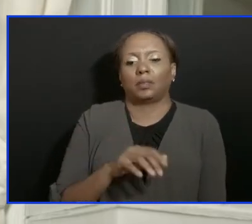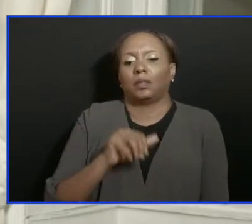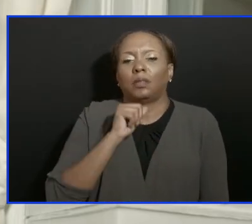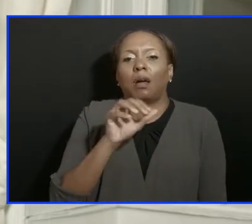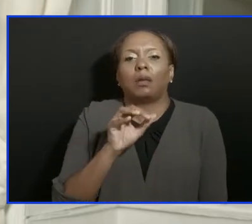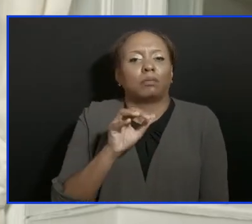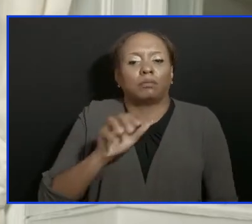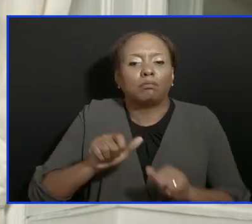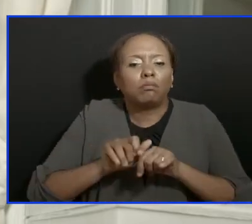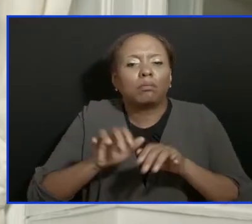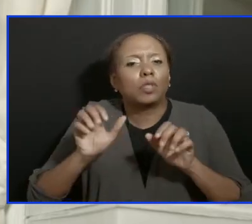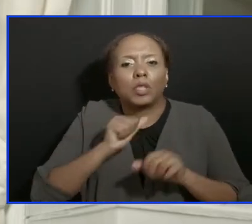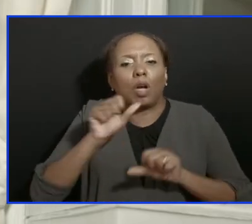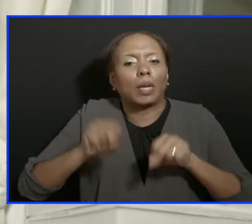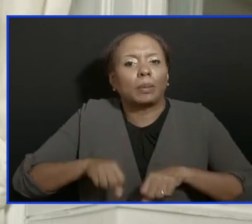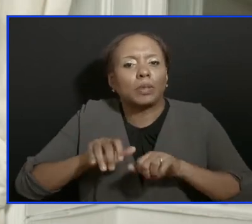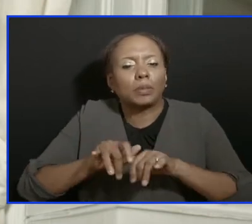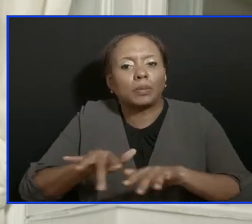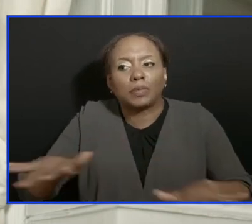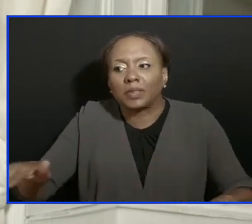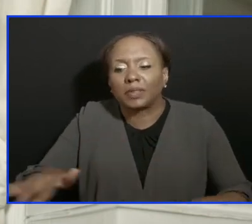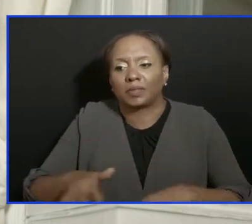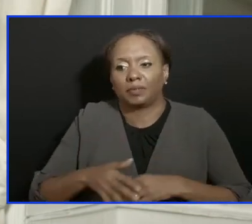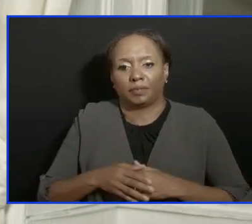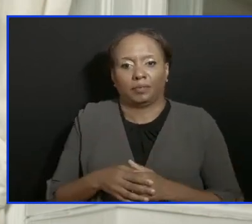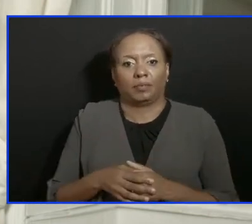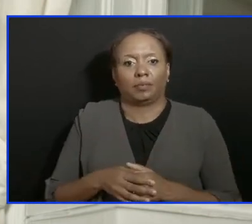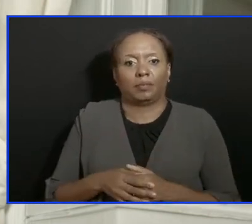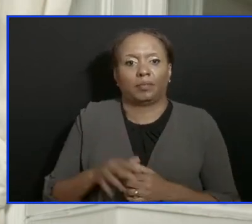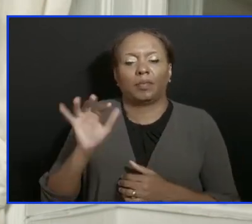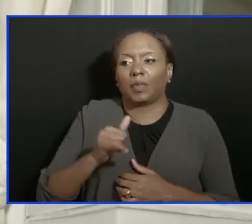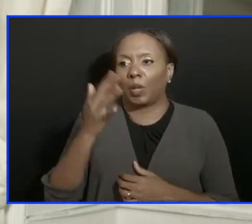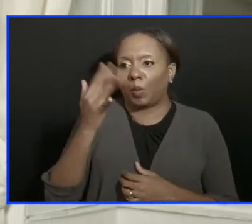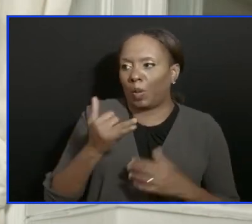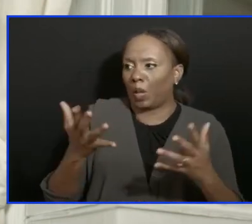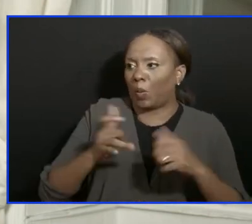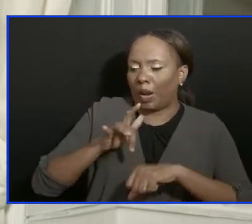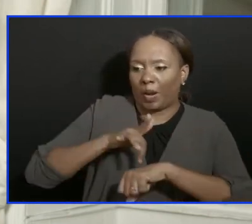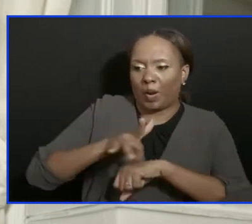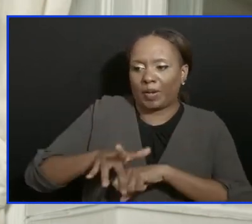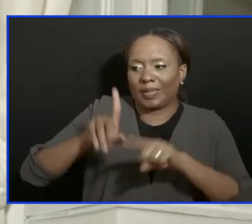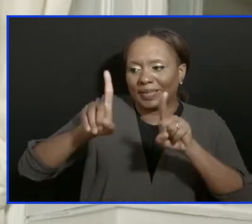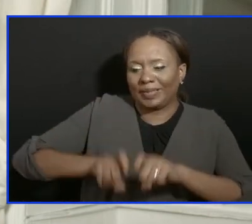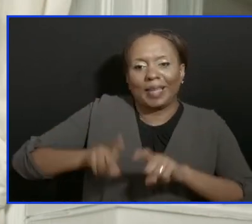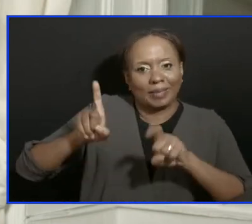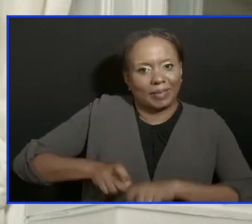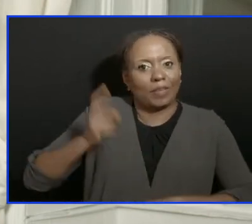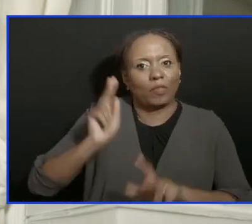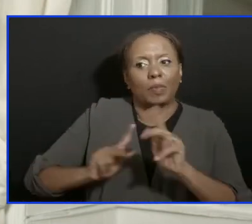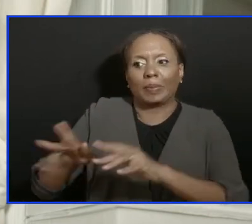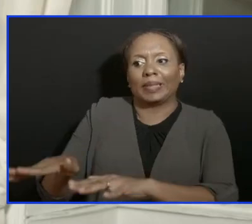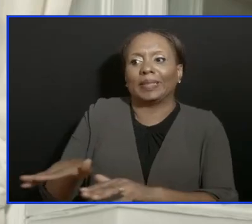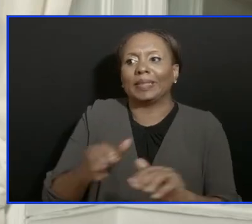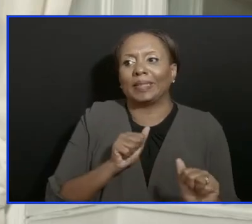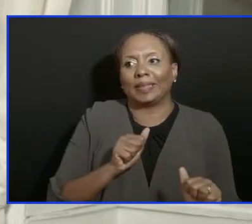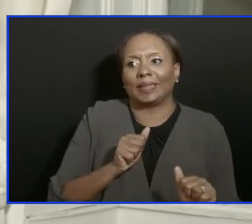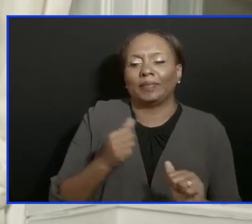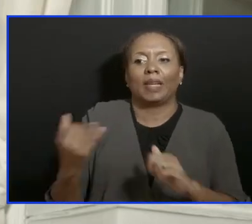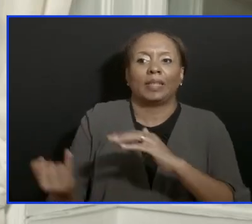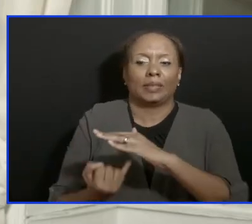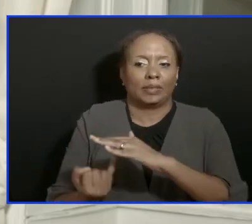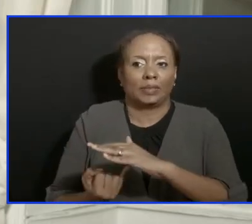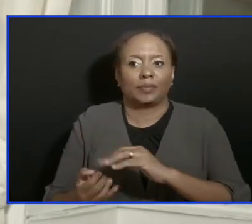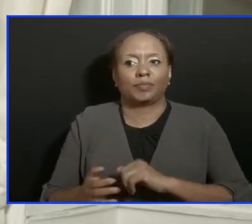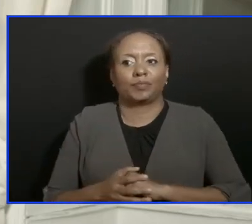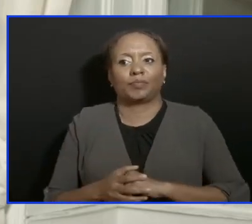within the isolation facilities to do earlier testing to try to get people out of isolation a bit earlier. But to explain